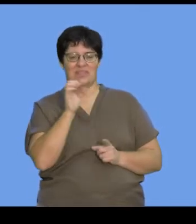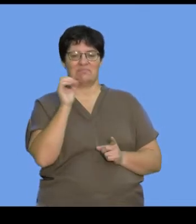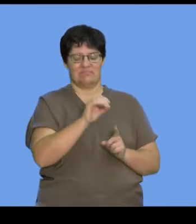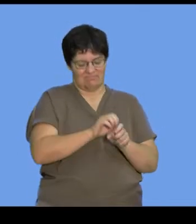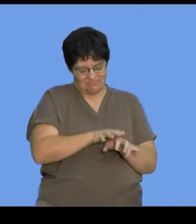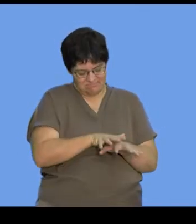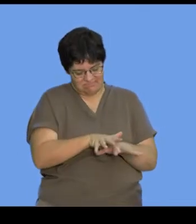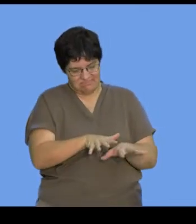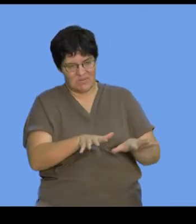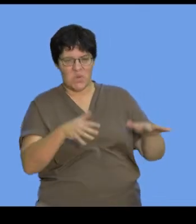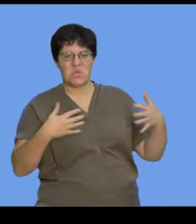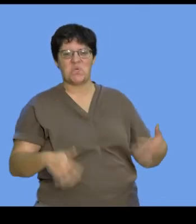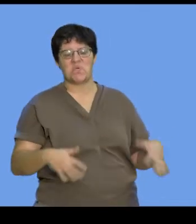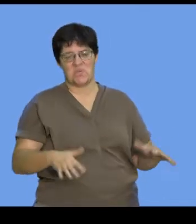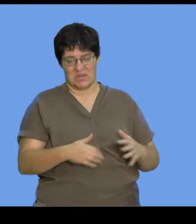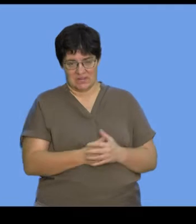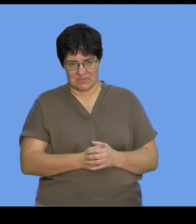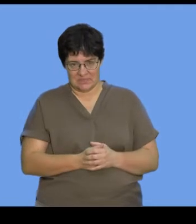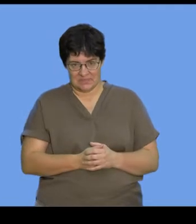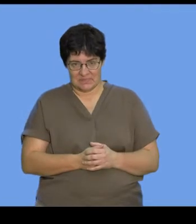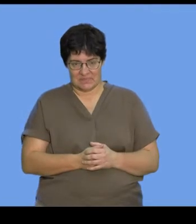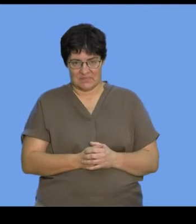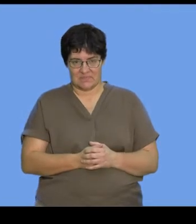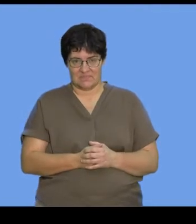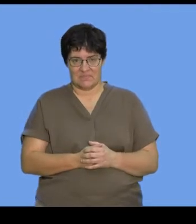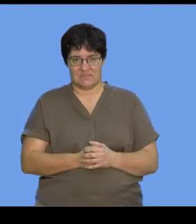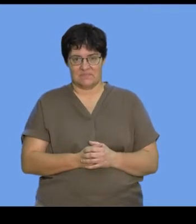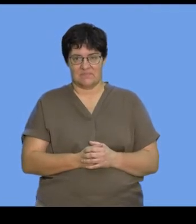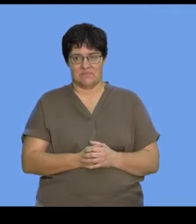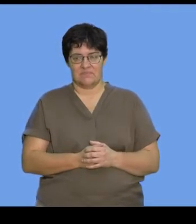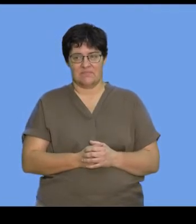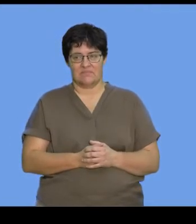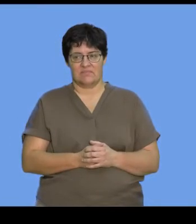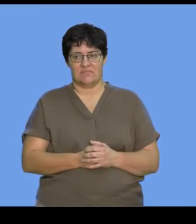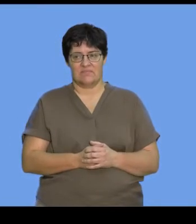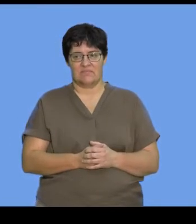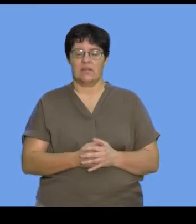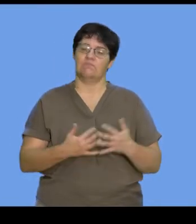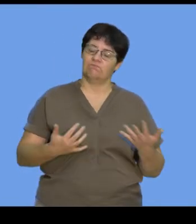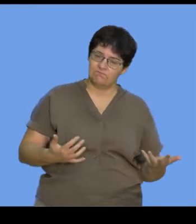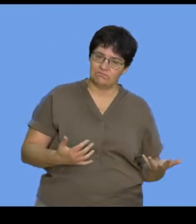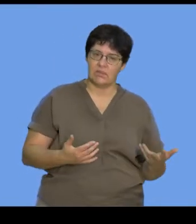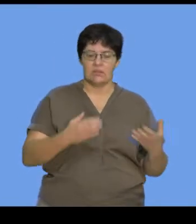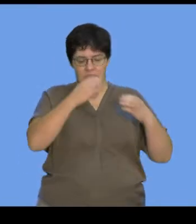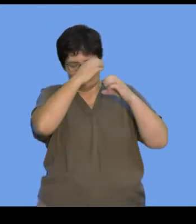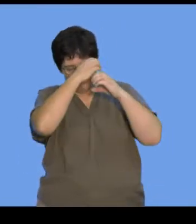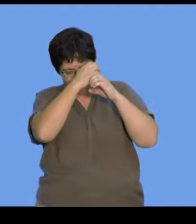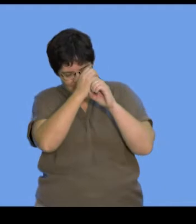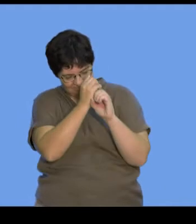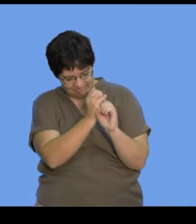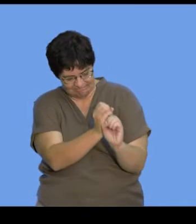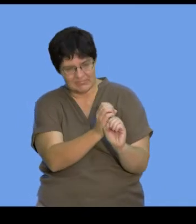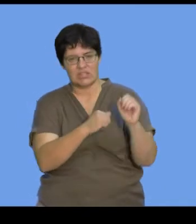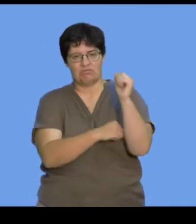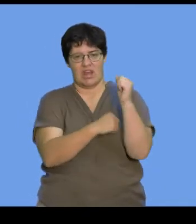stain that some of these dyes were taken into by the DNA. Right. So this is just zooming into